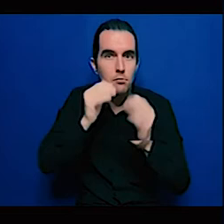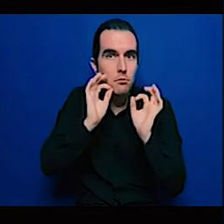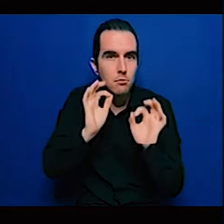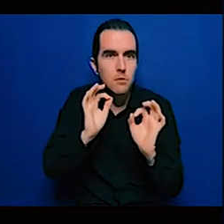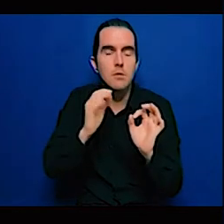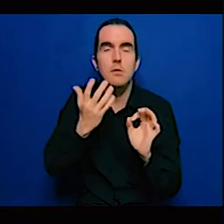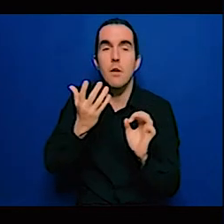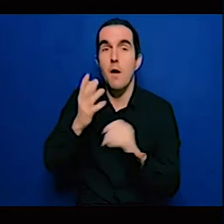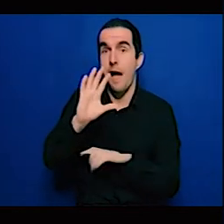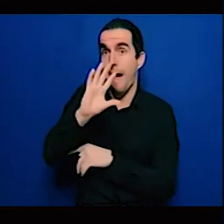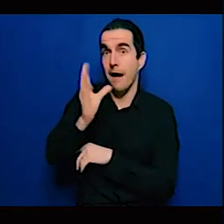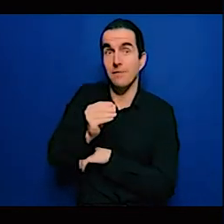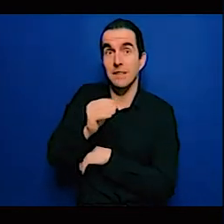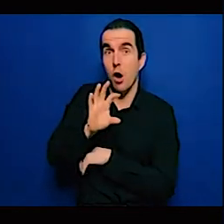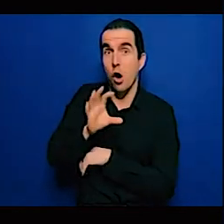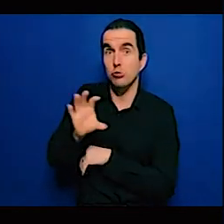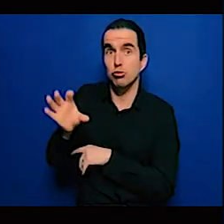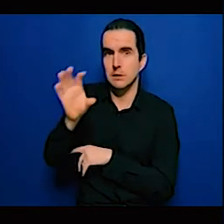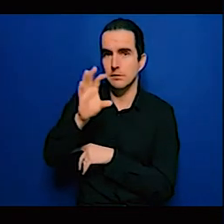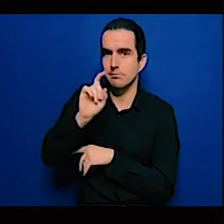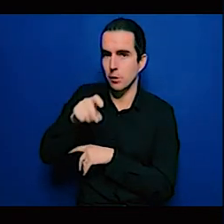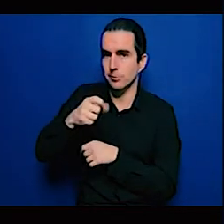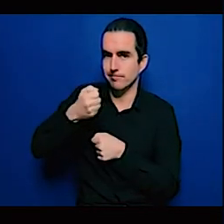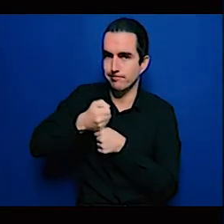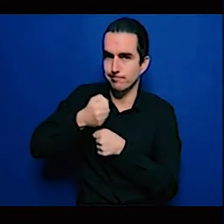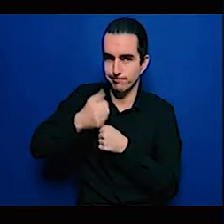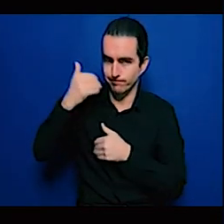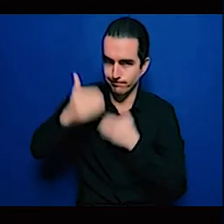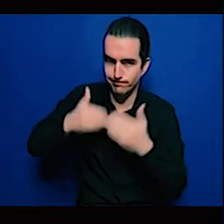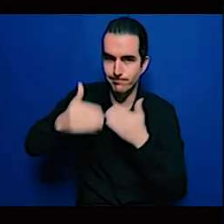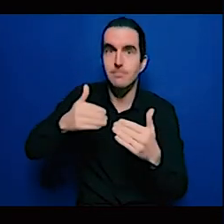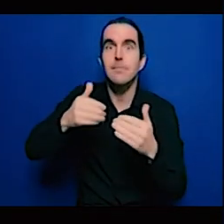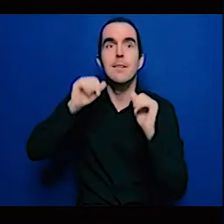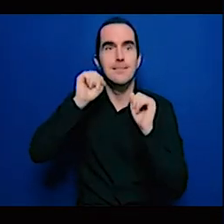Thank you so much Anita. Aruna please jump in.